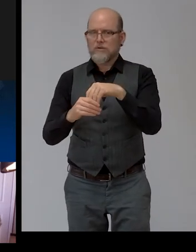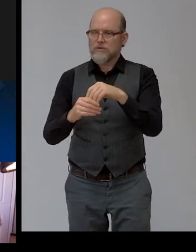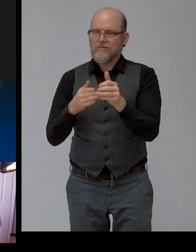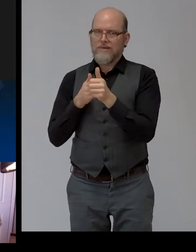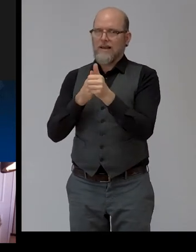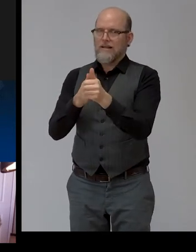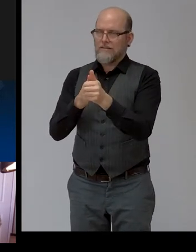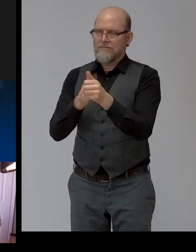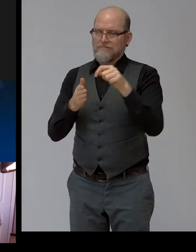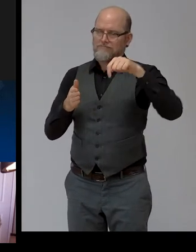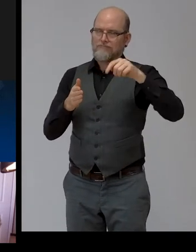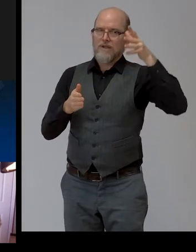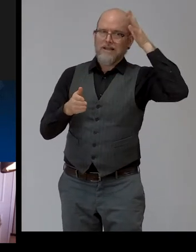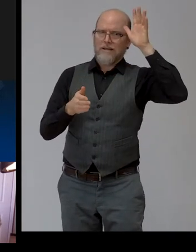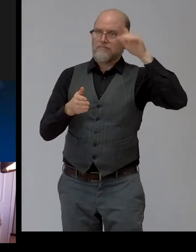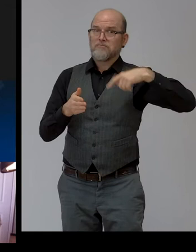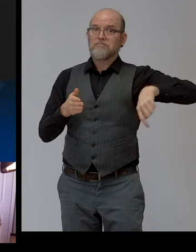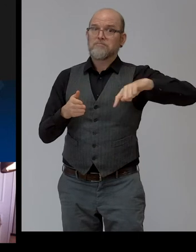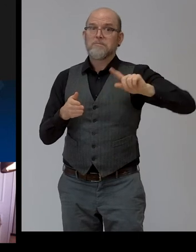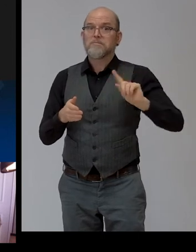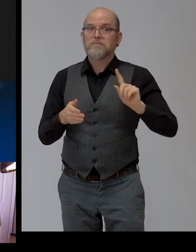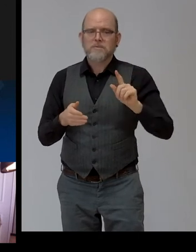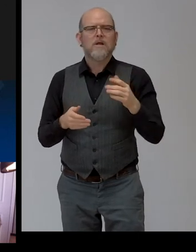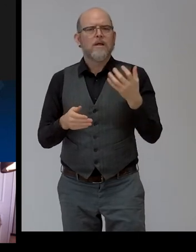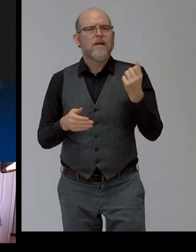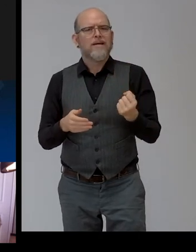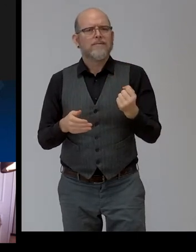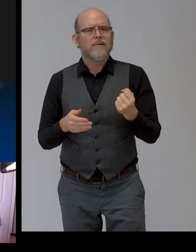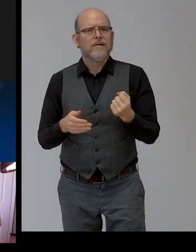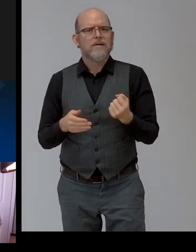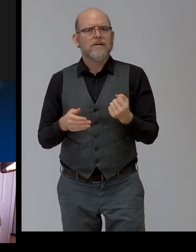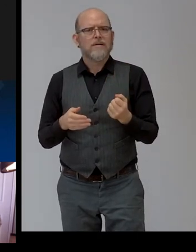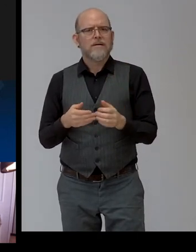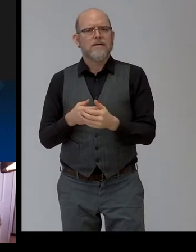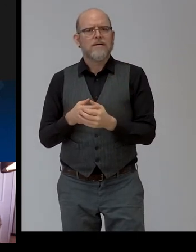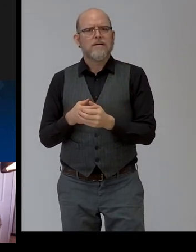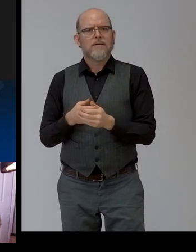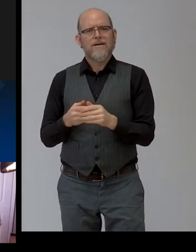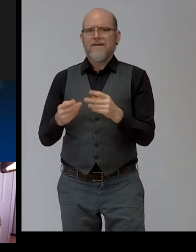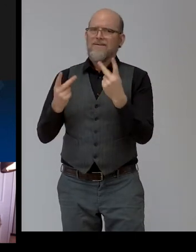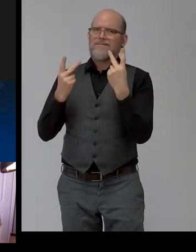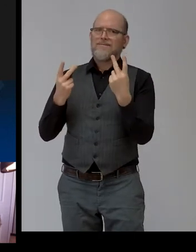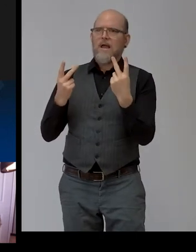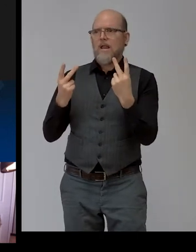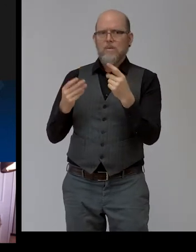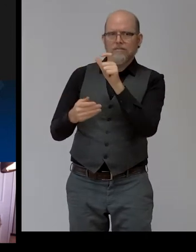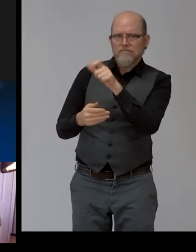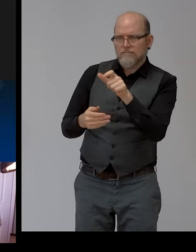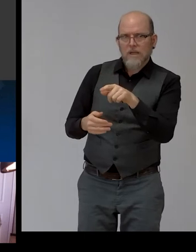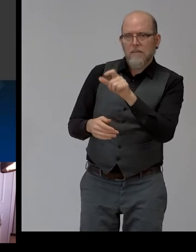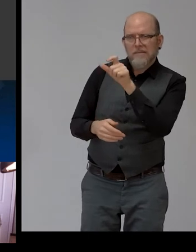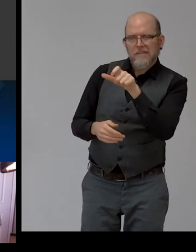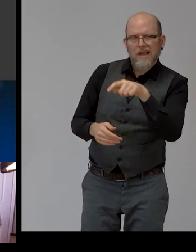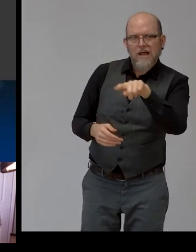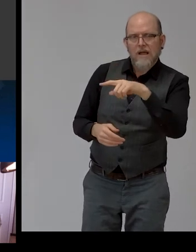IKEA as a values-driven company tends to create a better everyday life for the many people and employment of